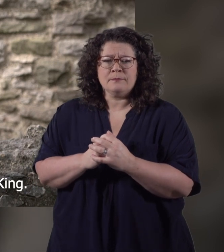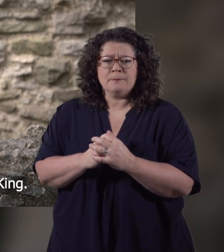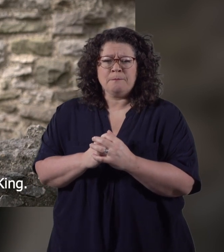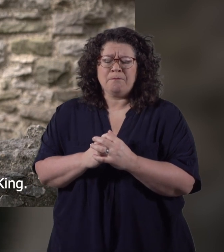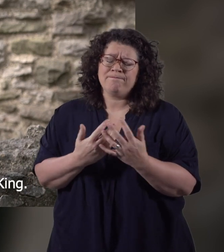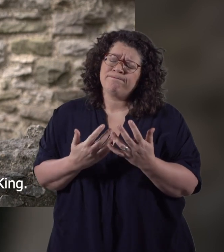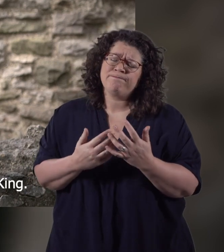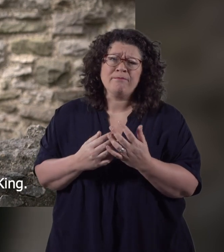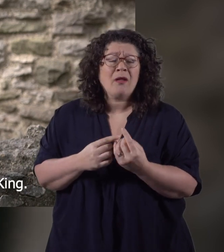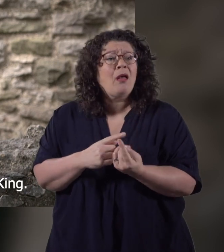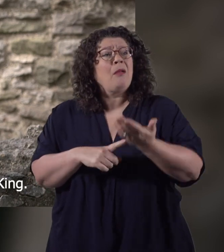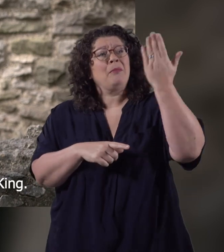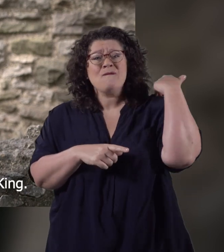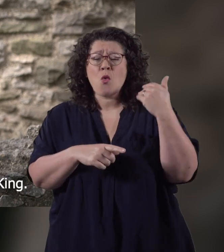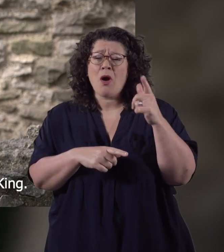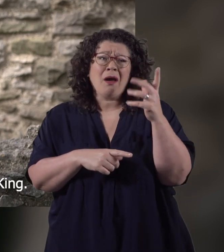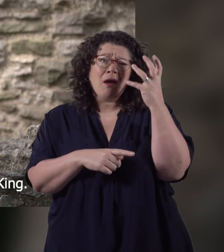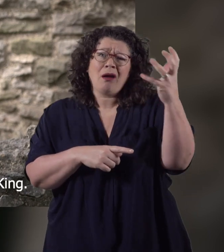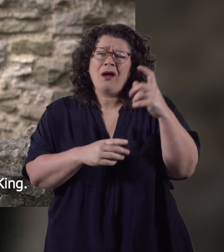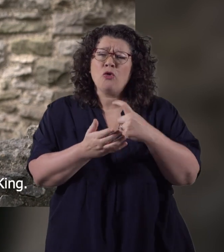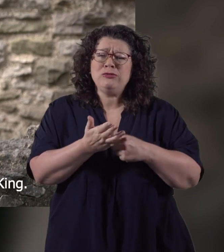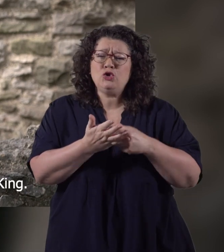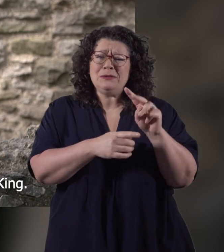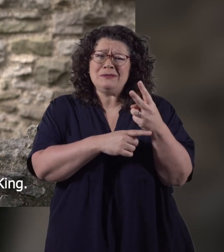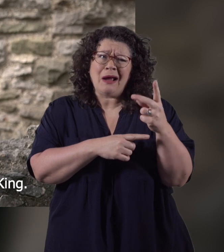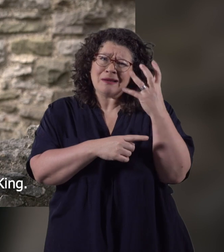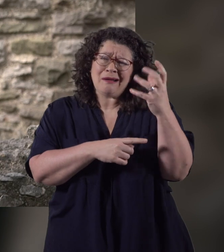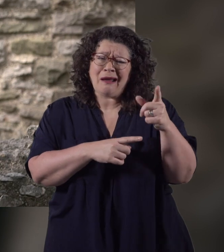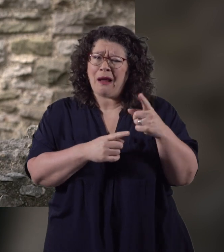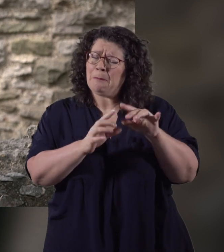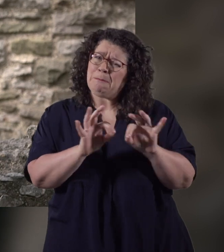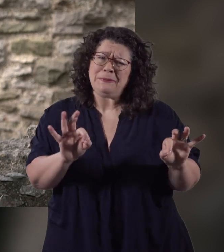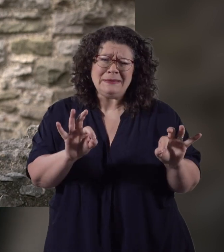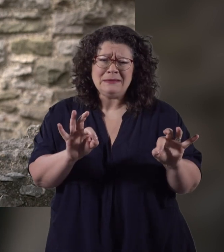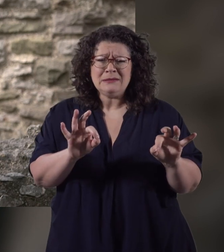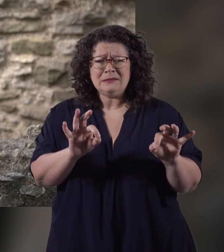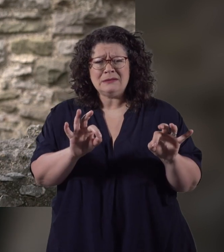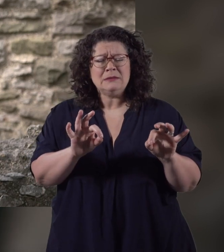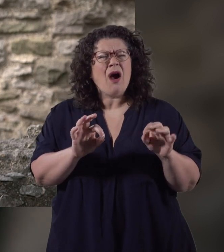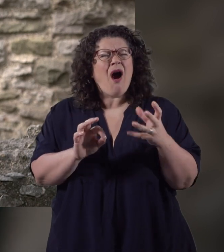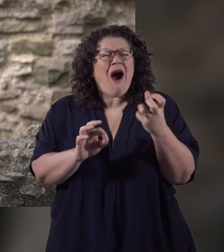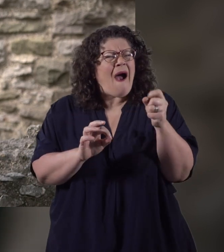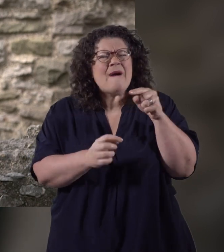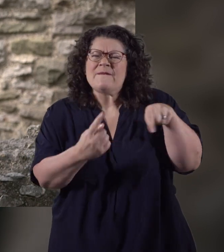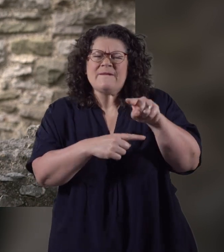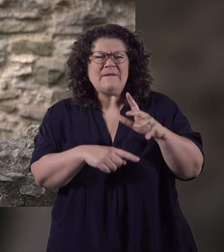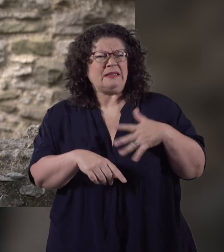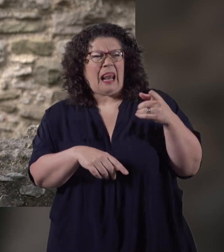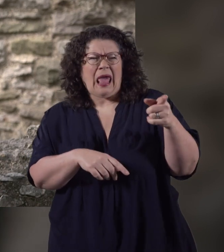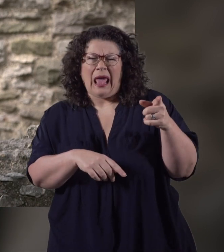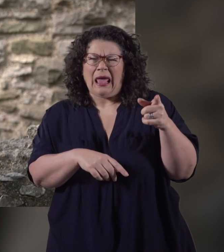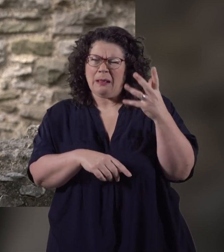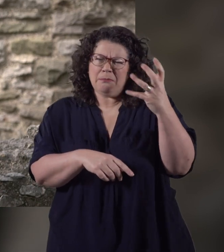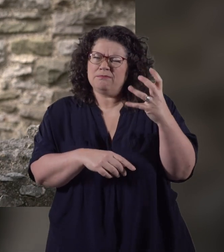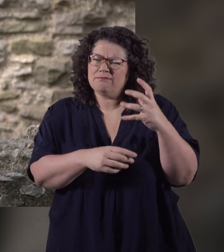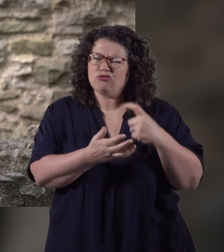You see, everything was so peaceful when Richard II was king. Of course, he had people who disliked